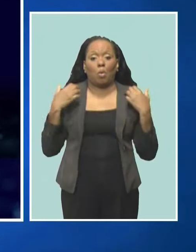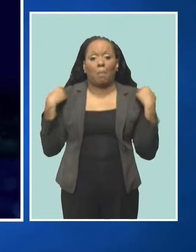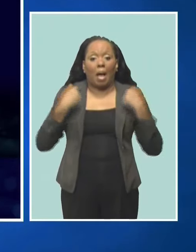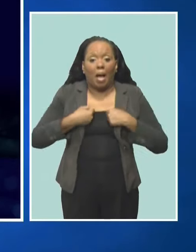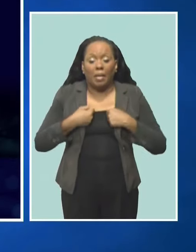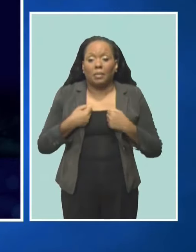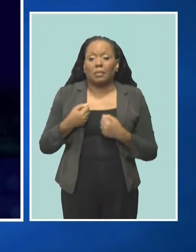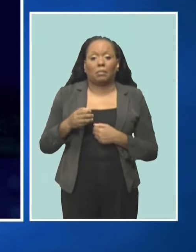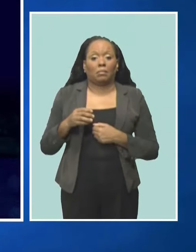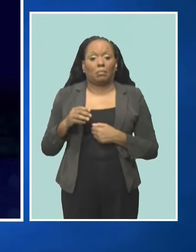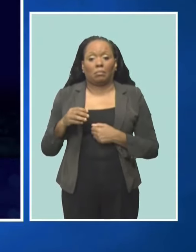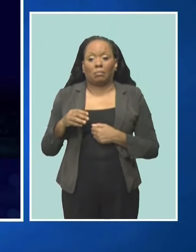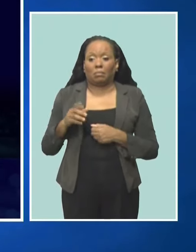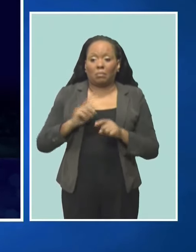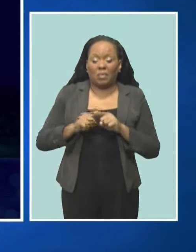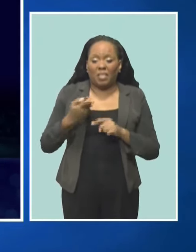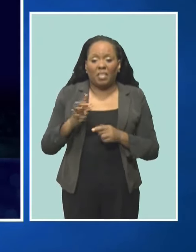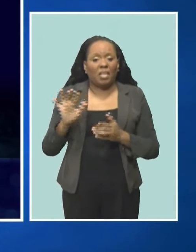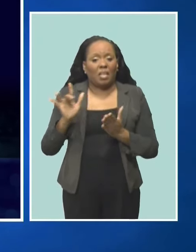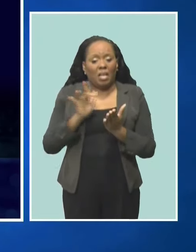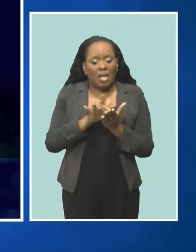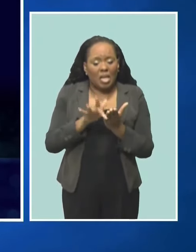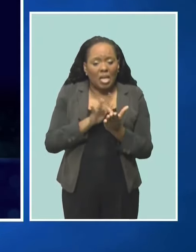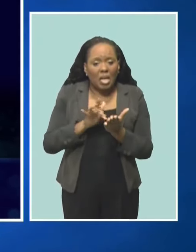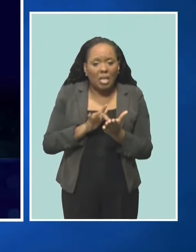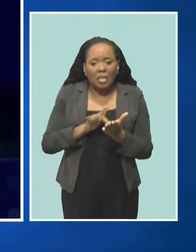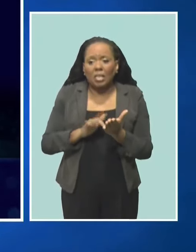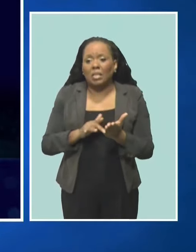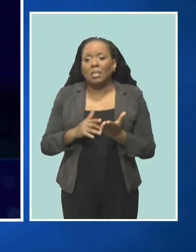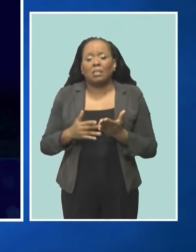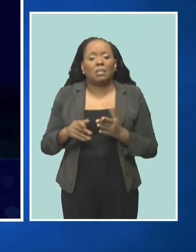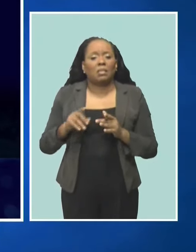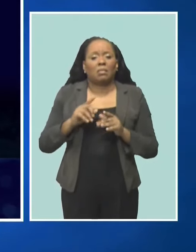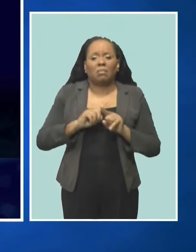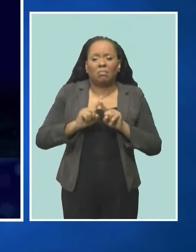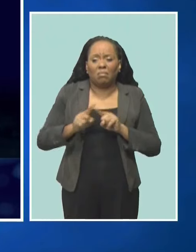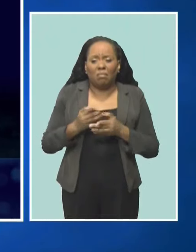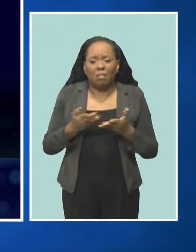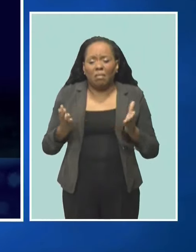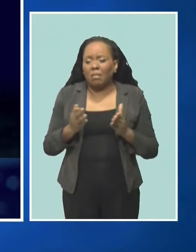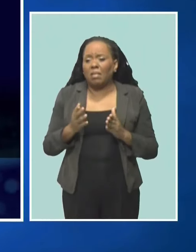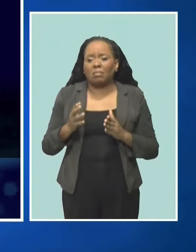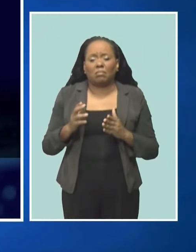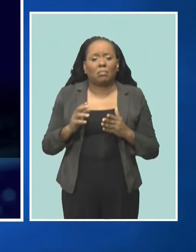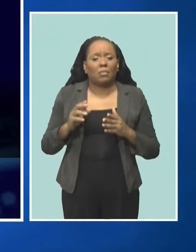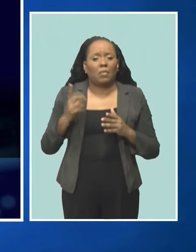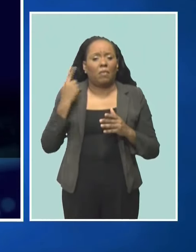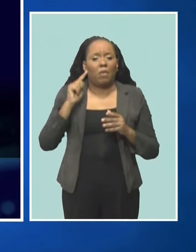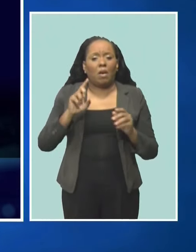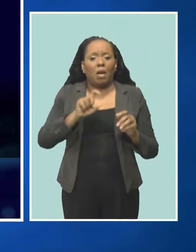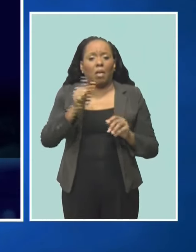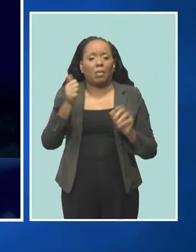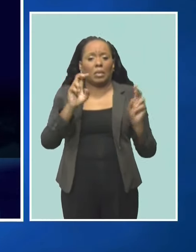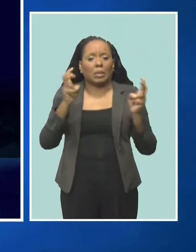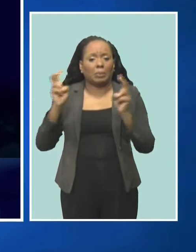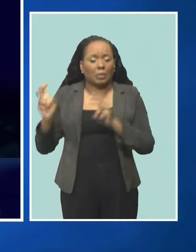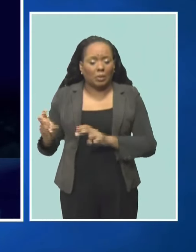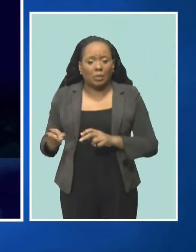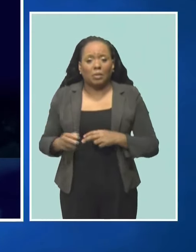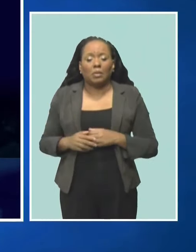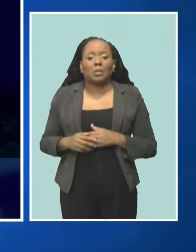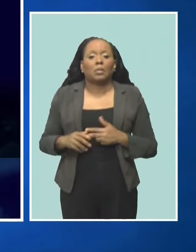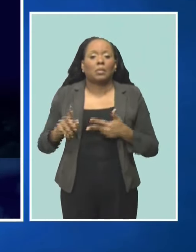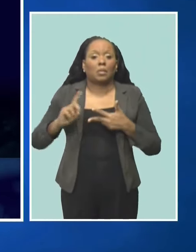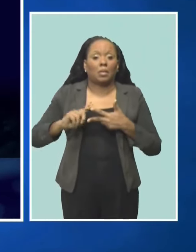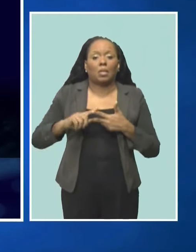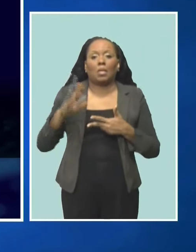toiletries, scientific calculator, geometry sets and so on. But we also use the opportunity to talk to